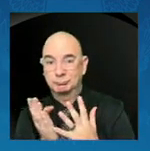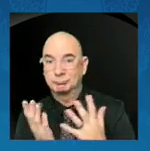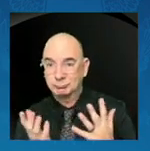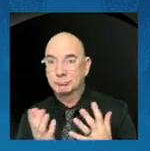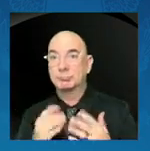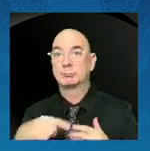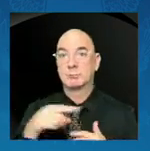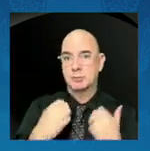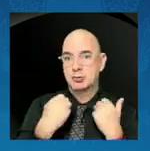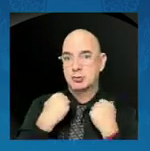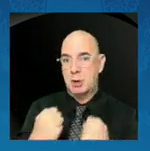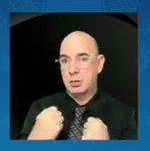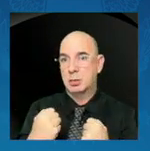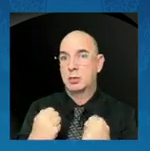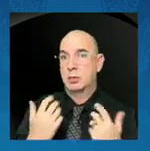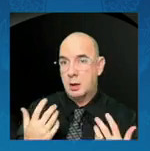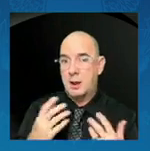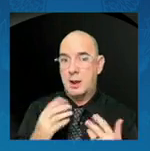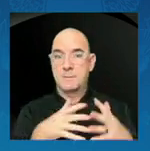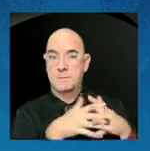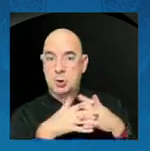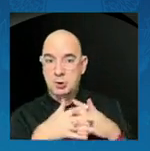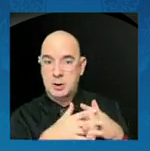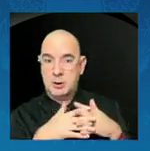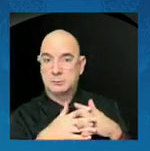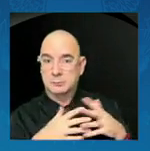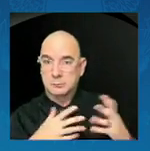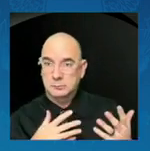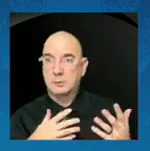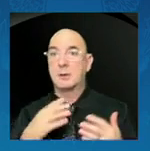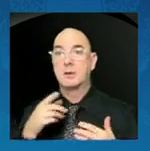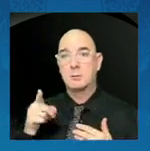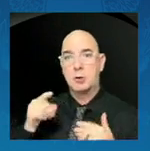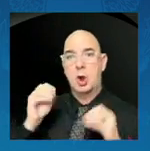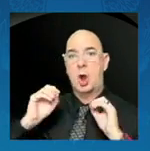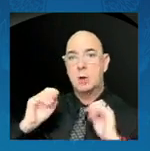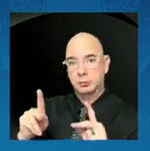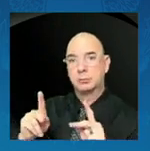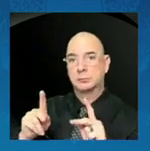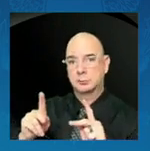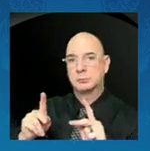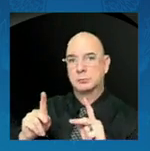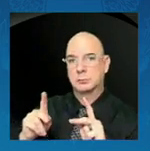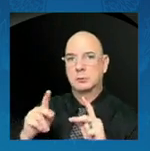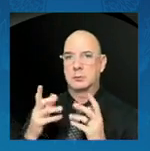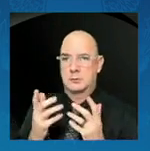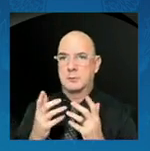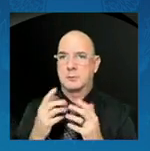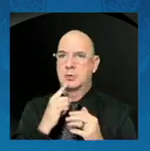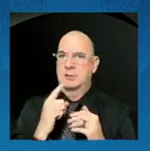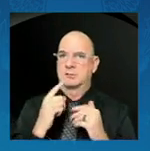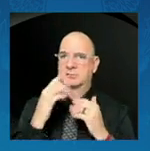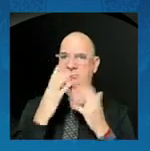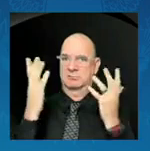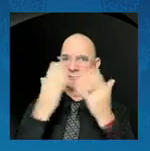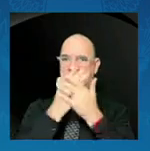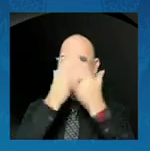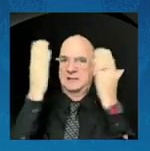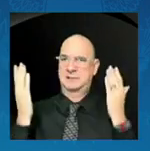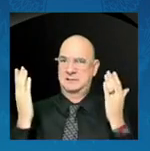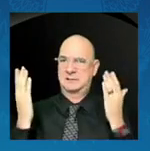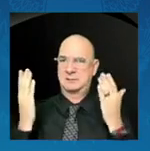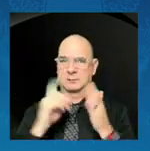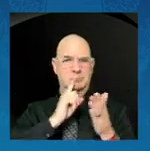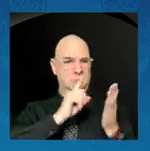American innovation and opportunity. At this meeting this afternoon, we will focus